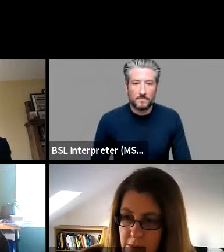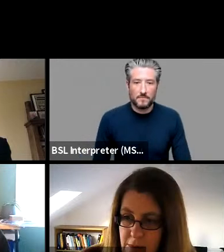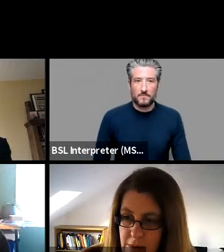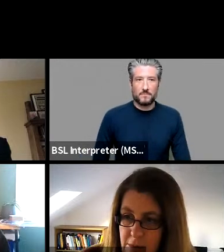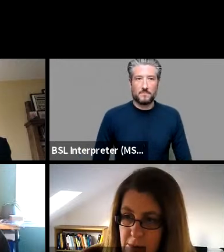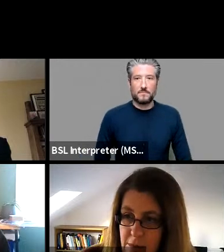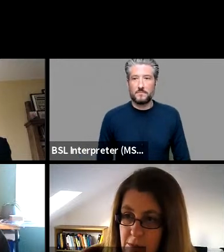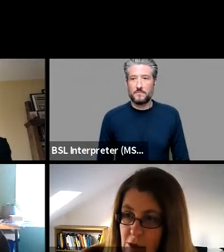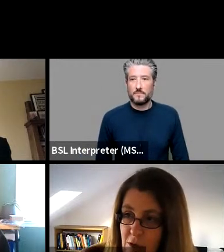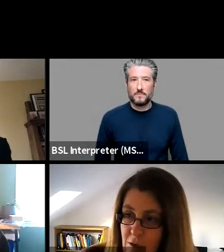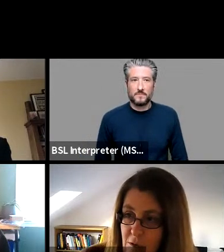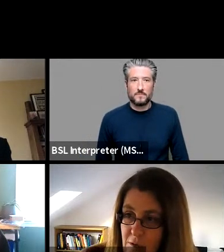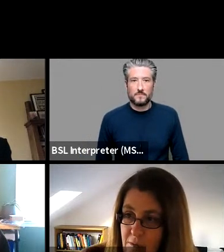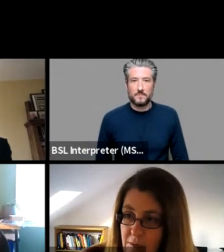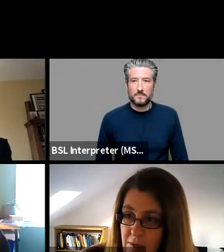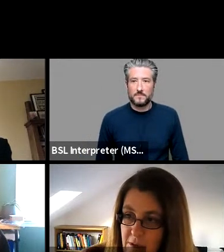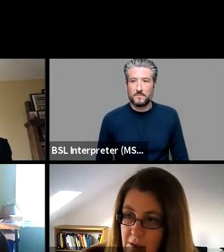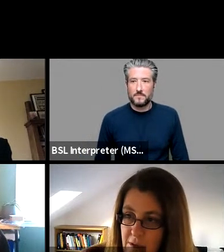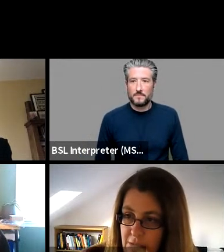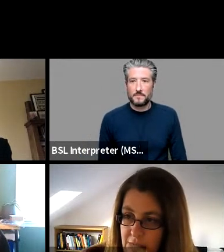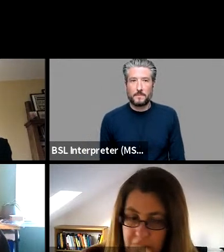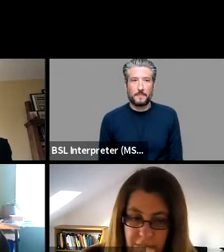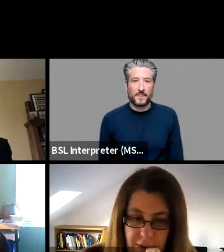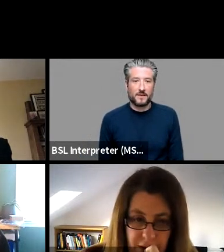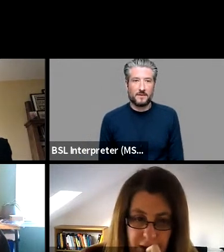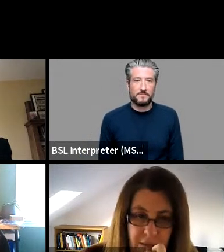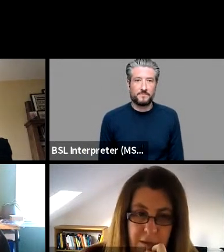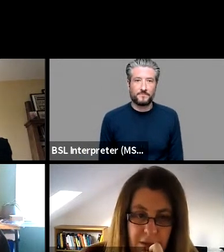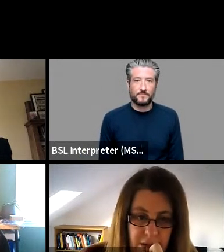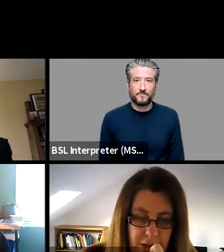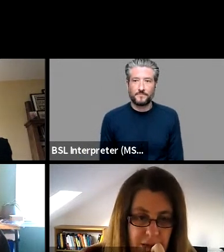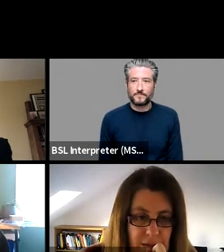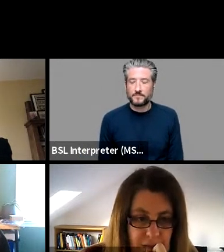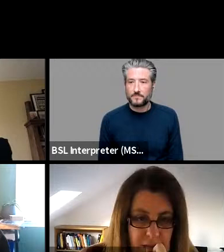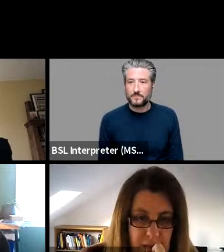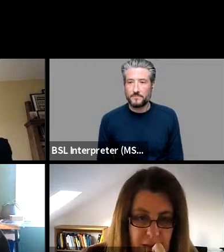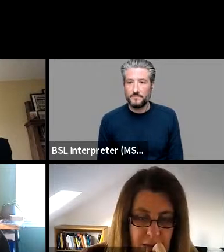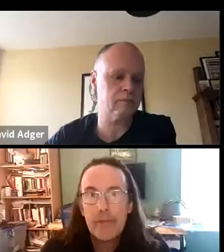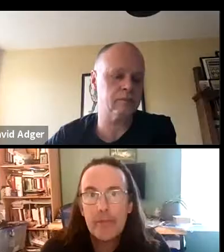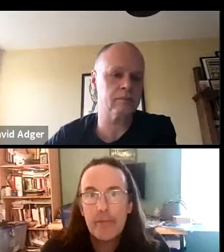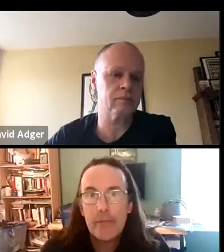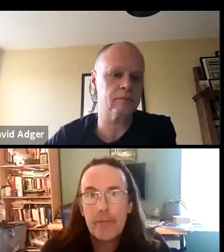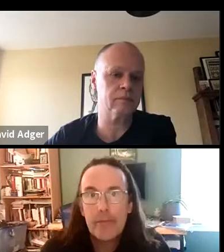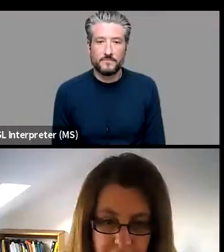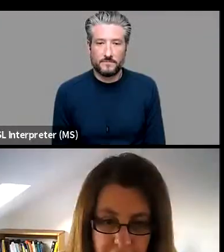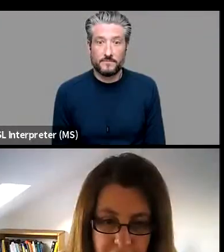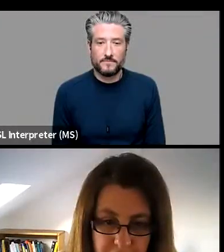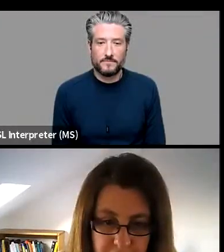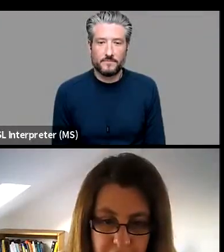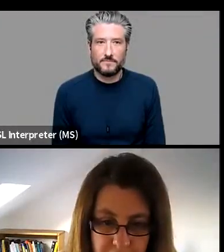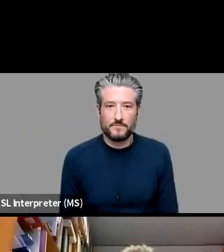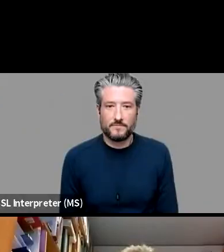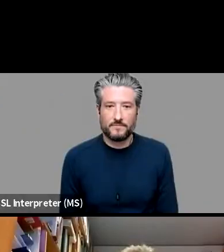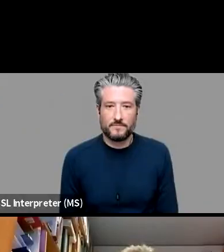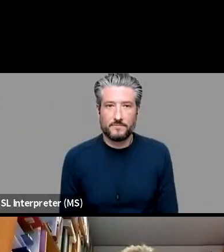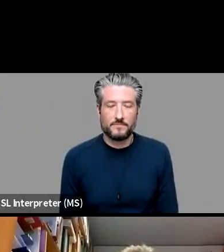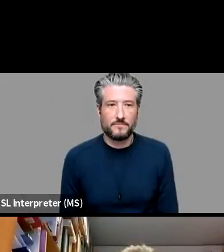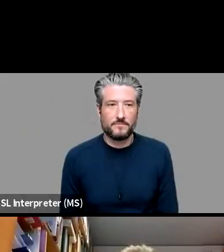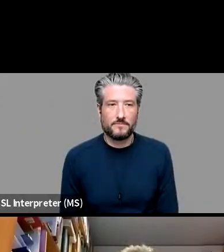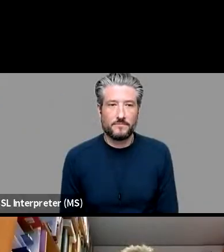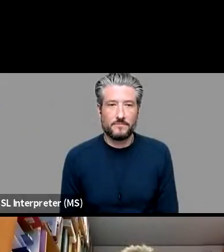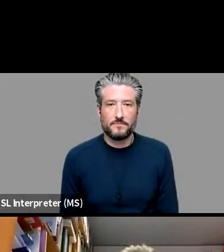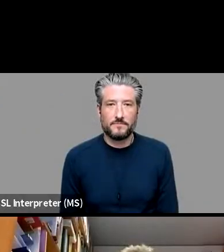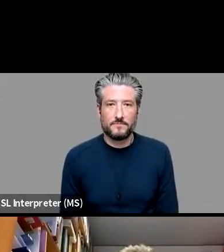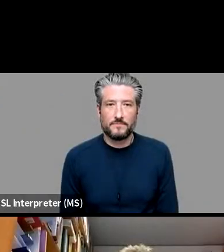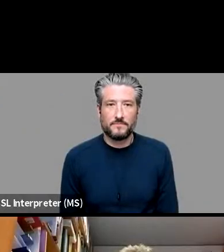can we all switch off our videos again yeah yeah we can all switch off our videos as well yeah that'd be great i'll leave mine on to do the introduction here and let me just